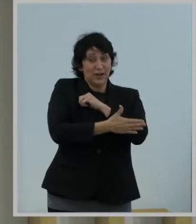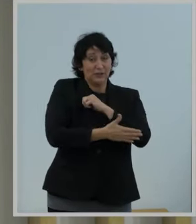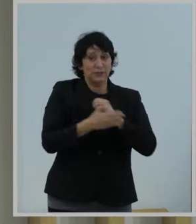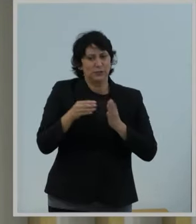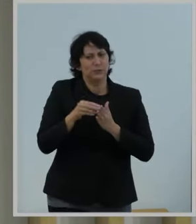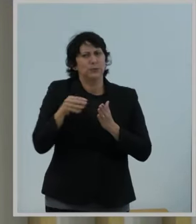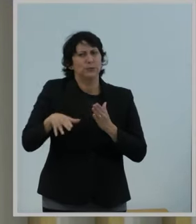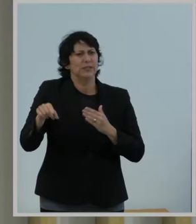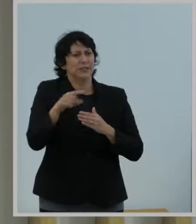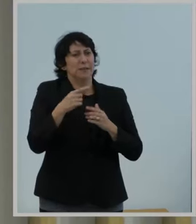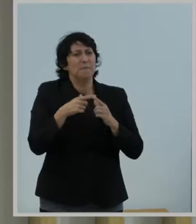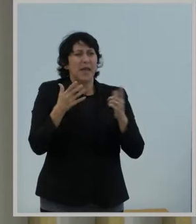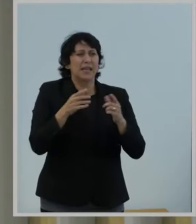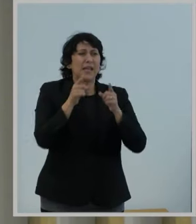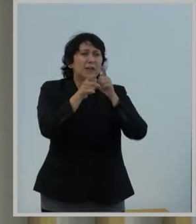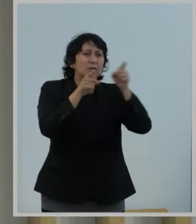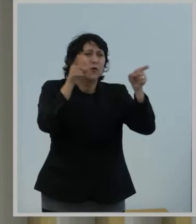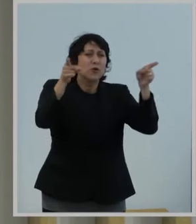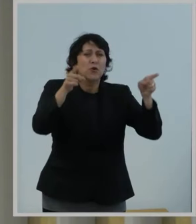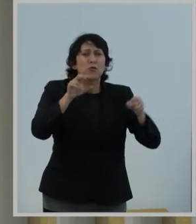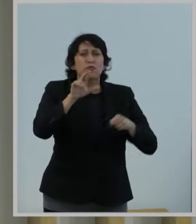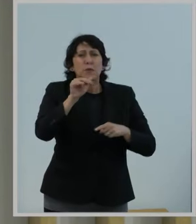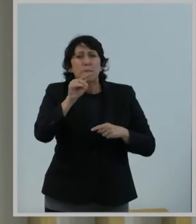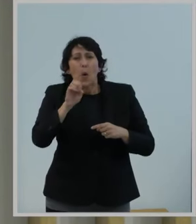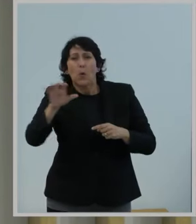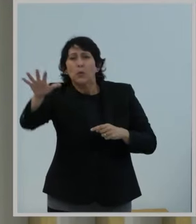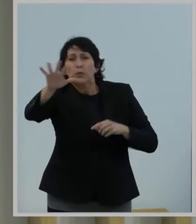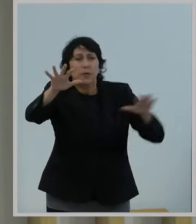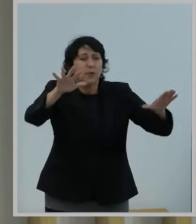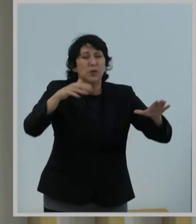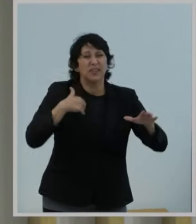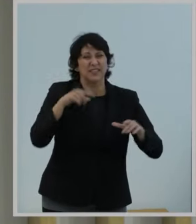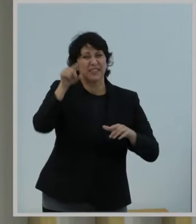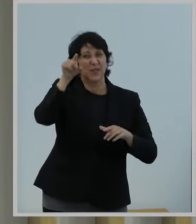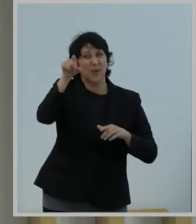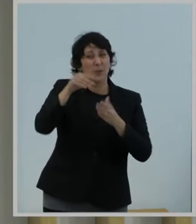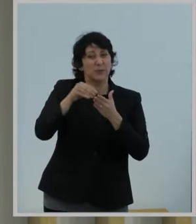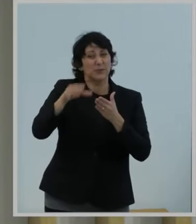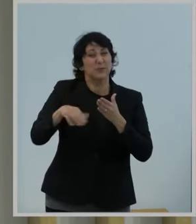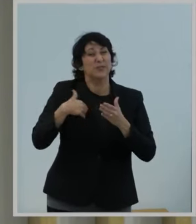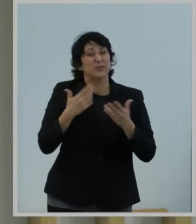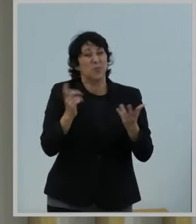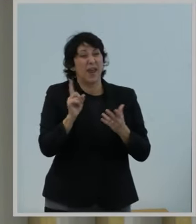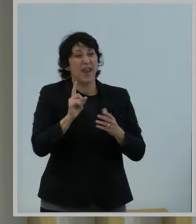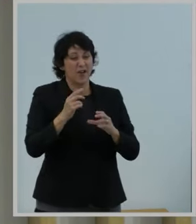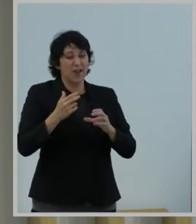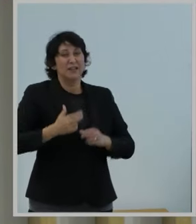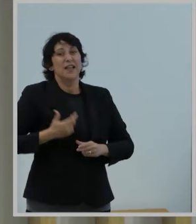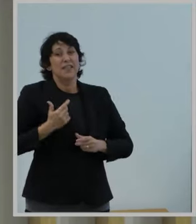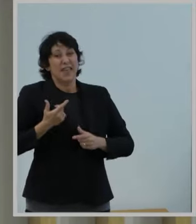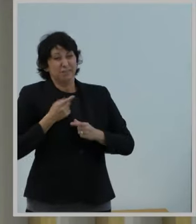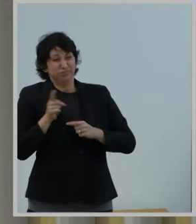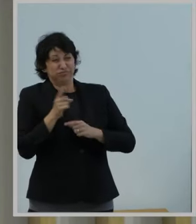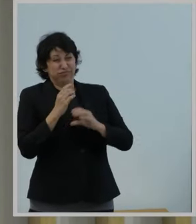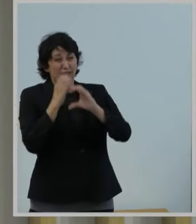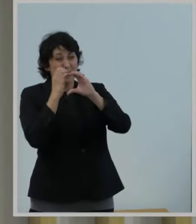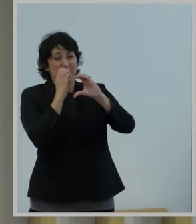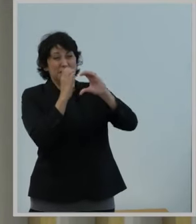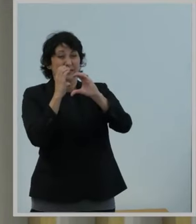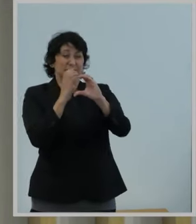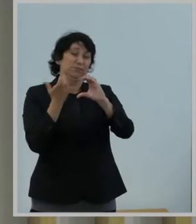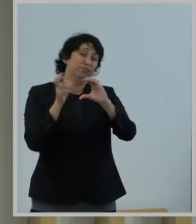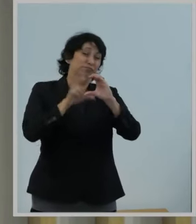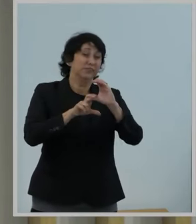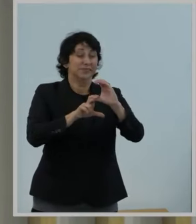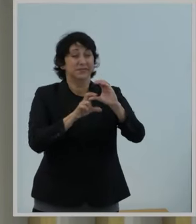like so many in remote communities, spend a lot of time on a school bus. Lots of them ride an hour to get to class in the morning and